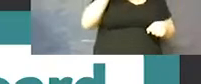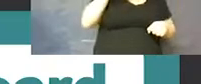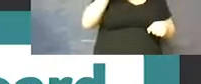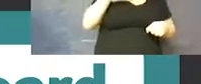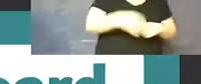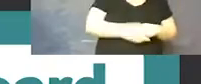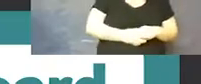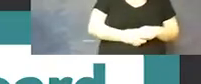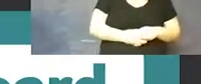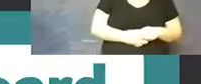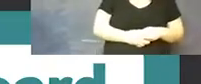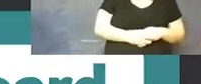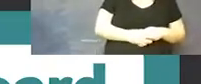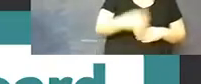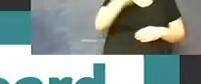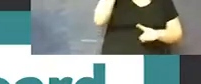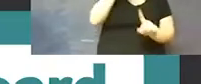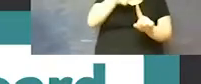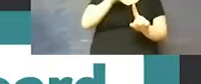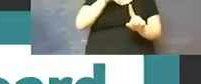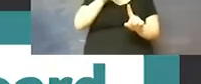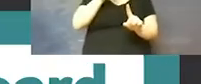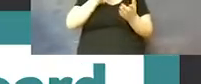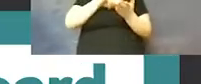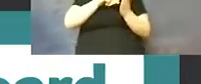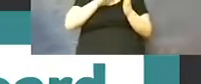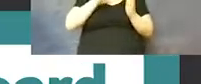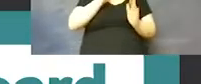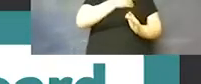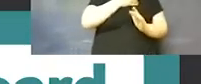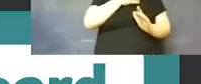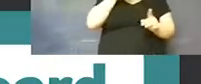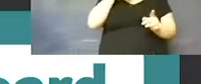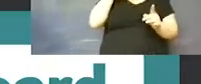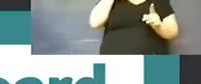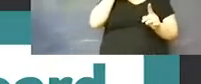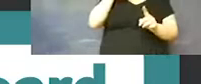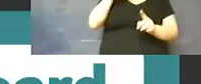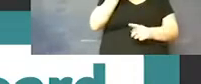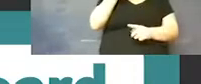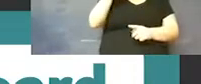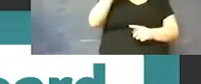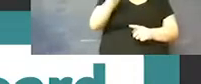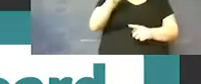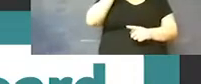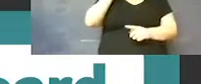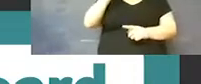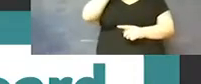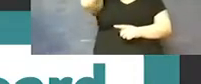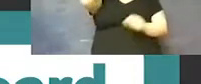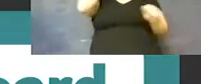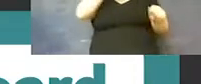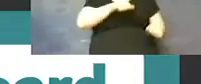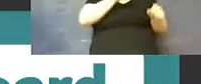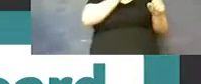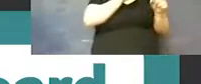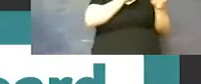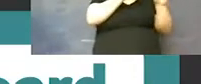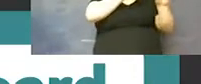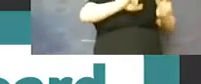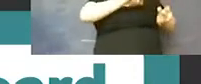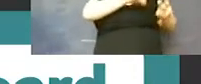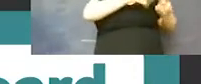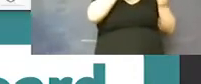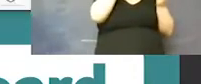One of the purposes of our dashboard is for parents to be able to make informed decisions. And it is